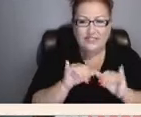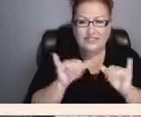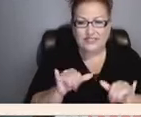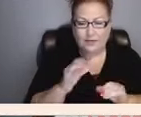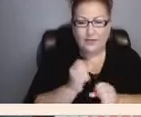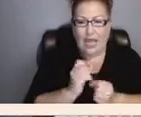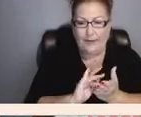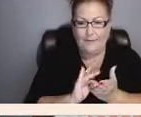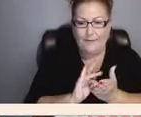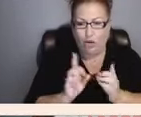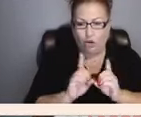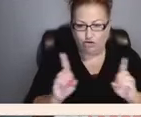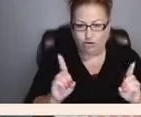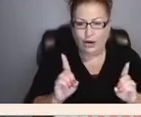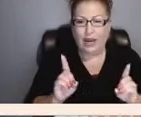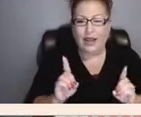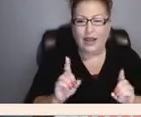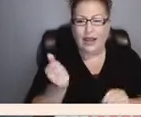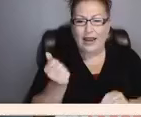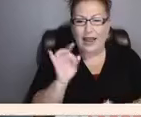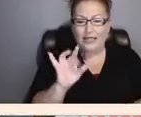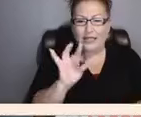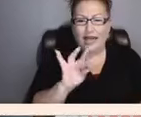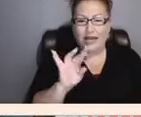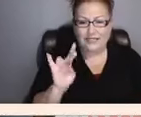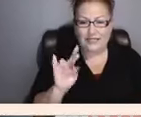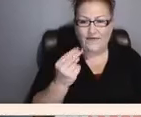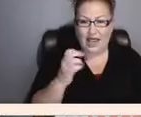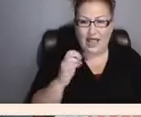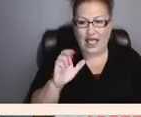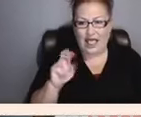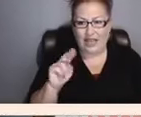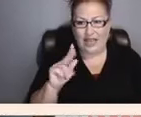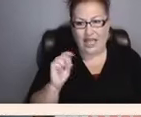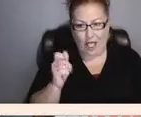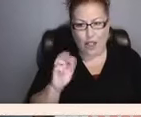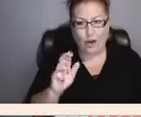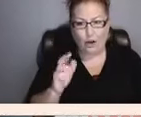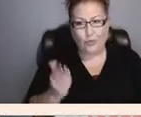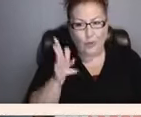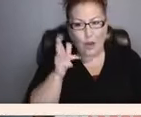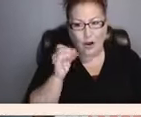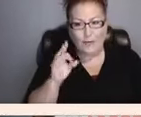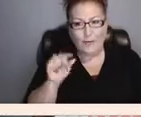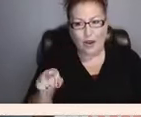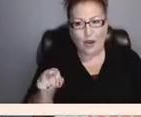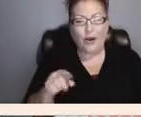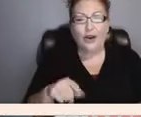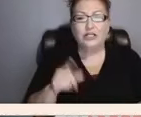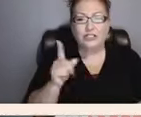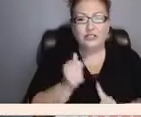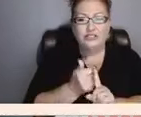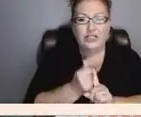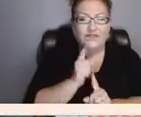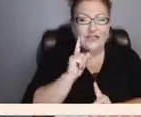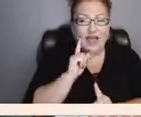And in 1887, Helen Keller, y'all have heard of her, she was deaf and blind,